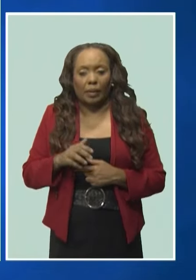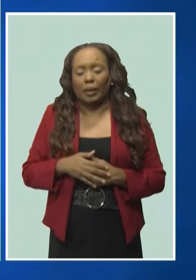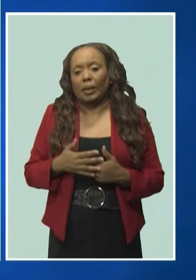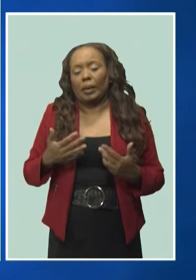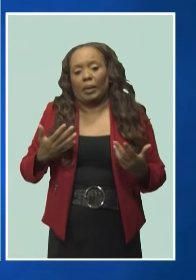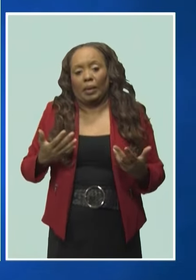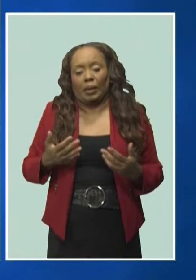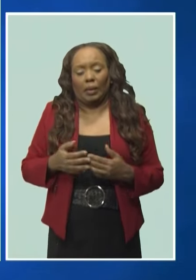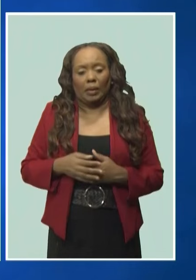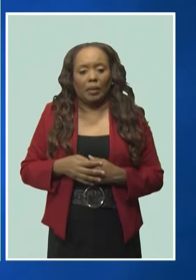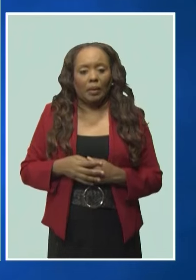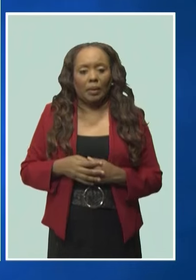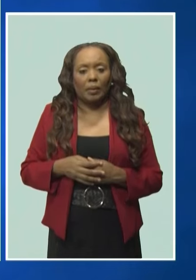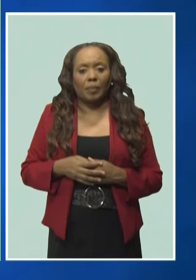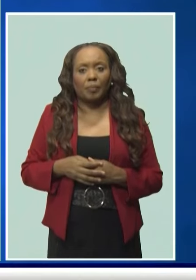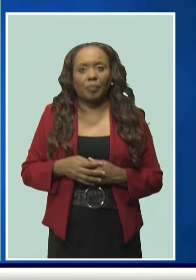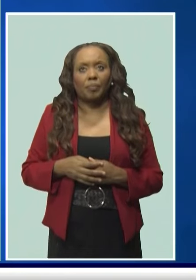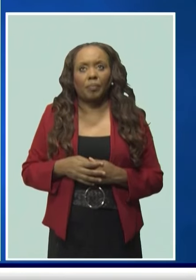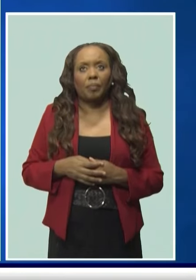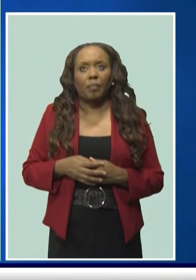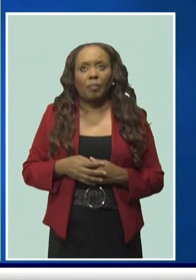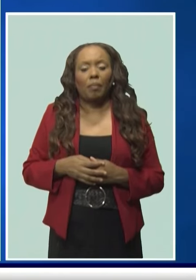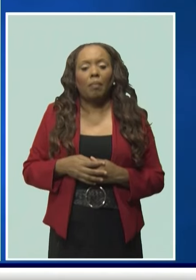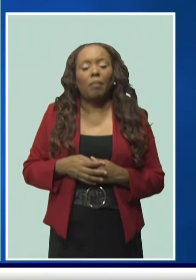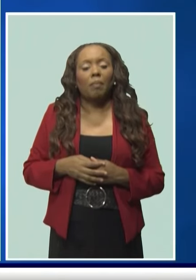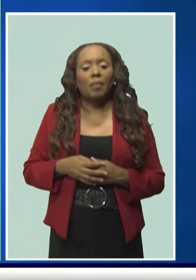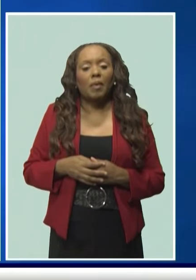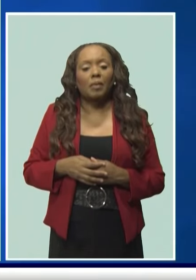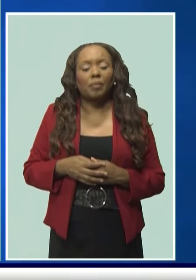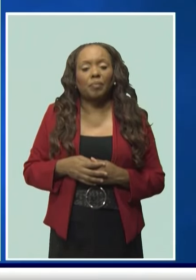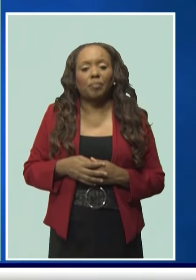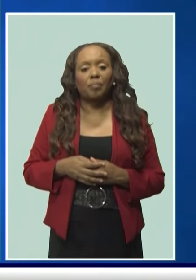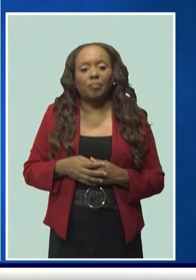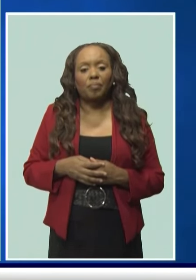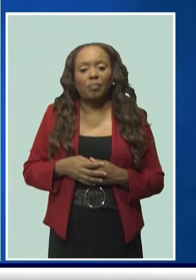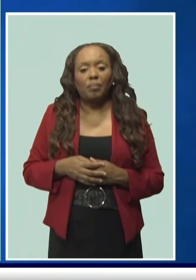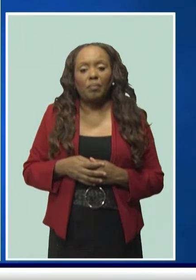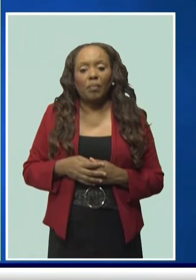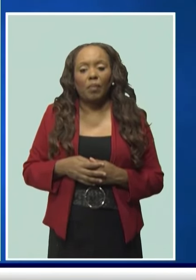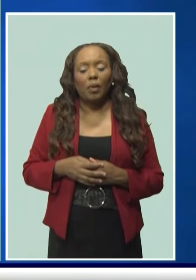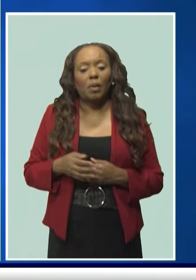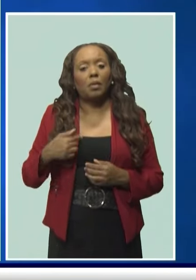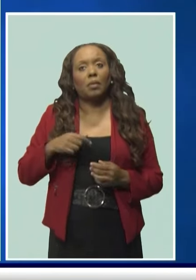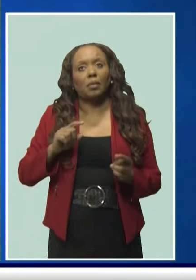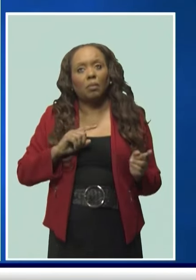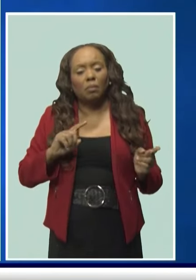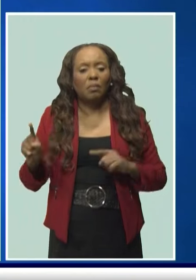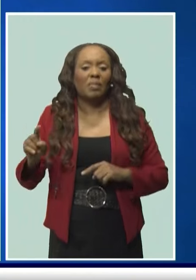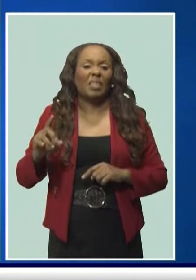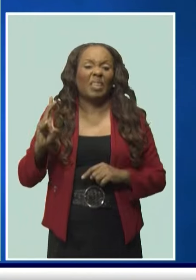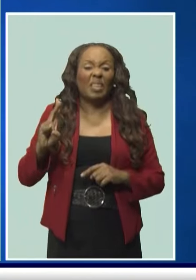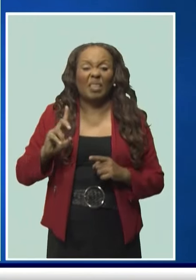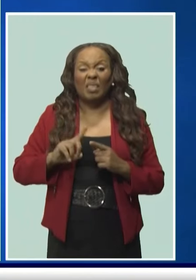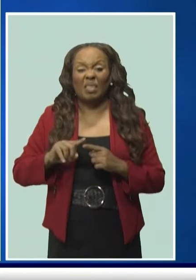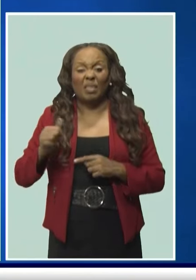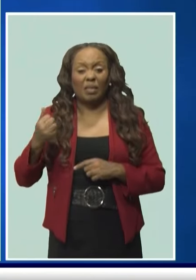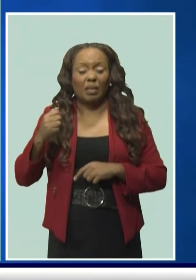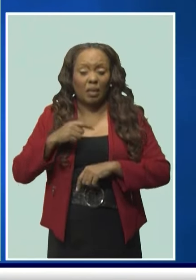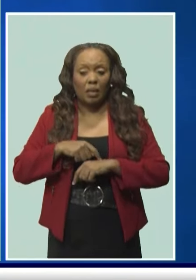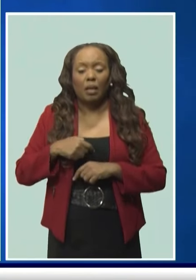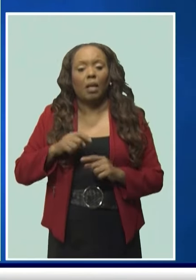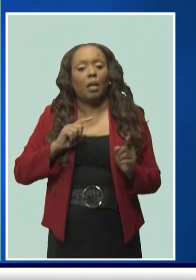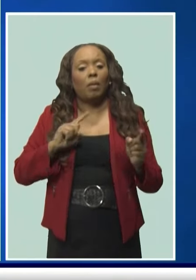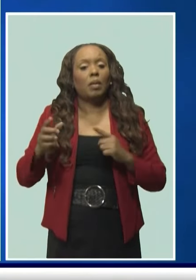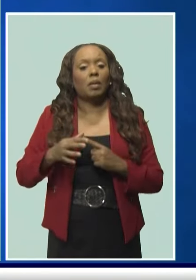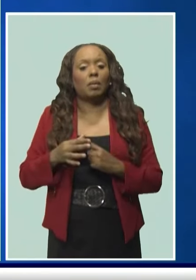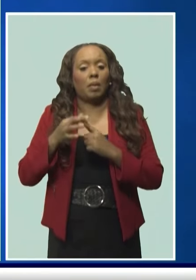seven to ten times, and they then recommended that I see a dermatologist. I would have went on to the dermatologist. He